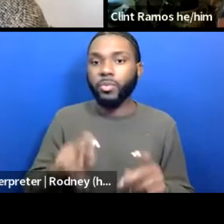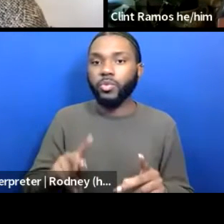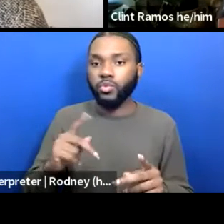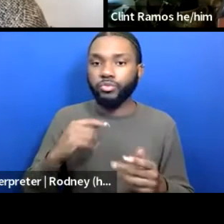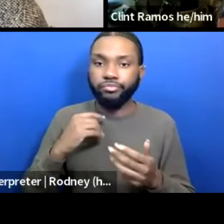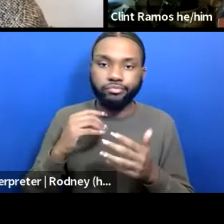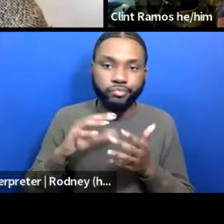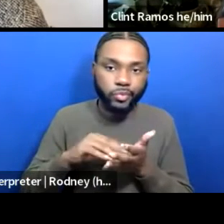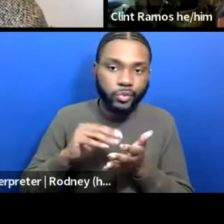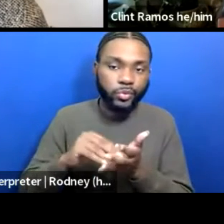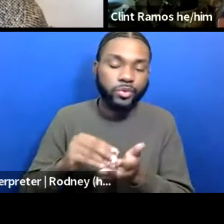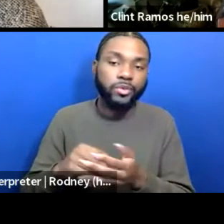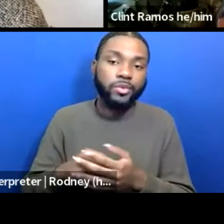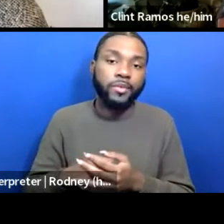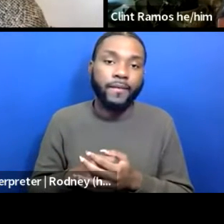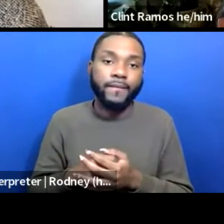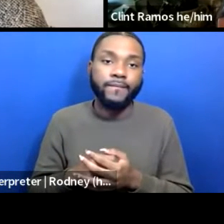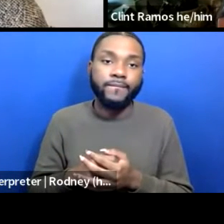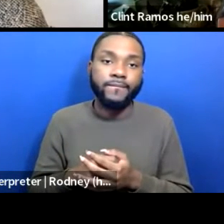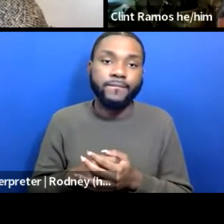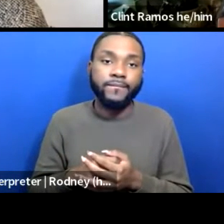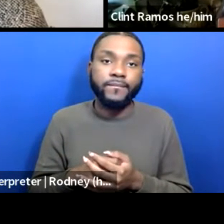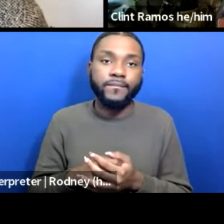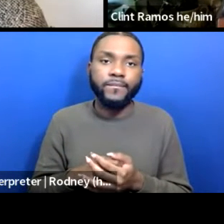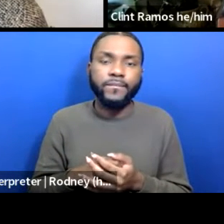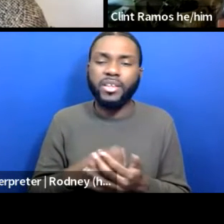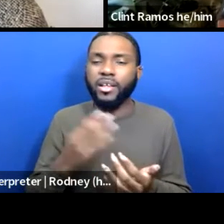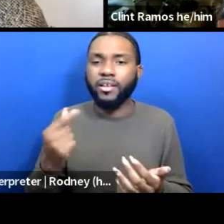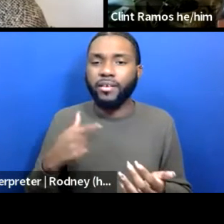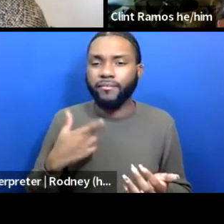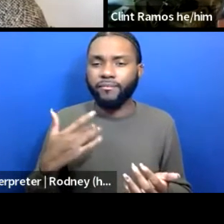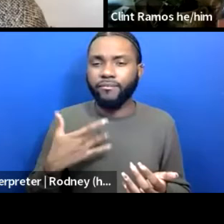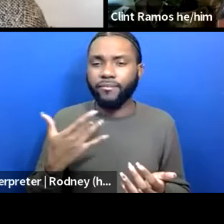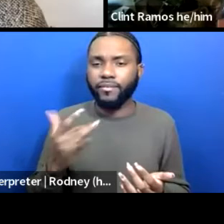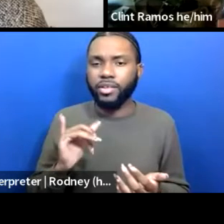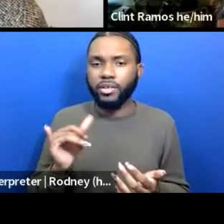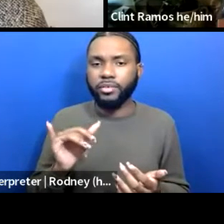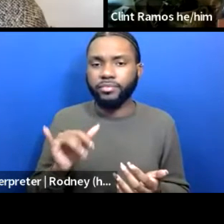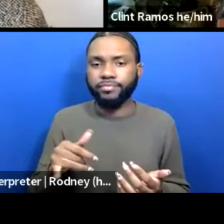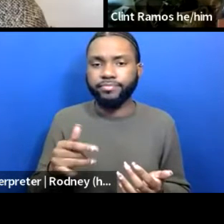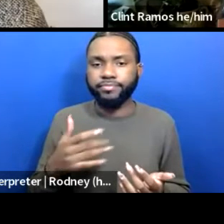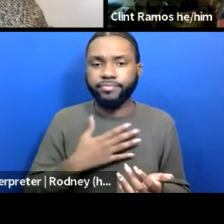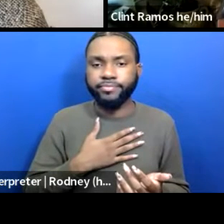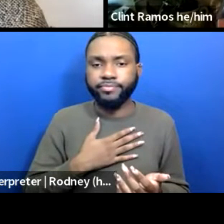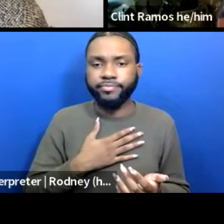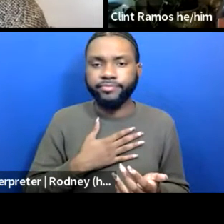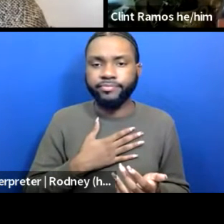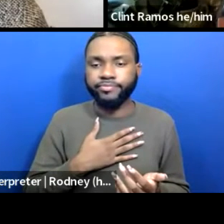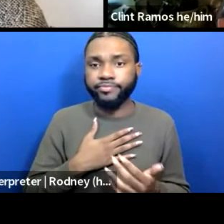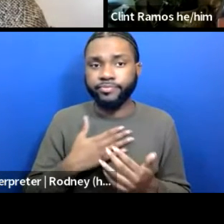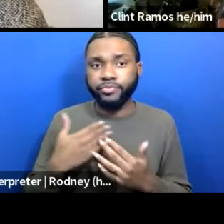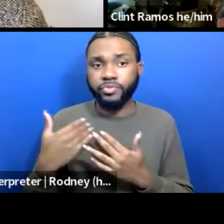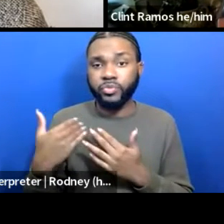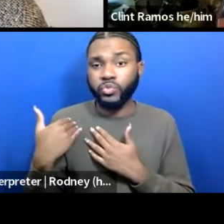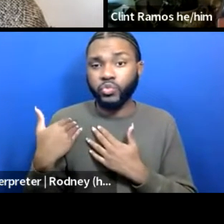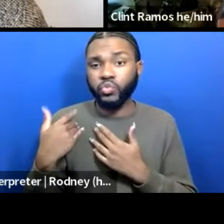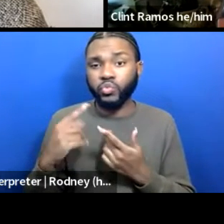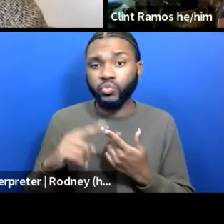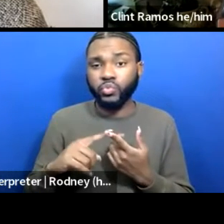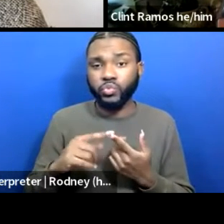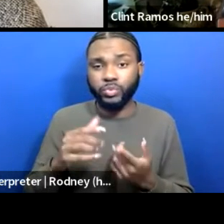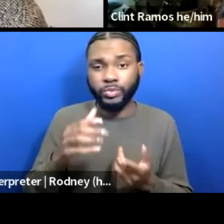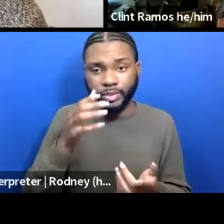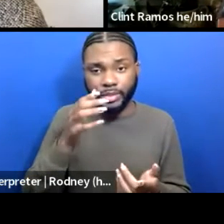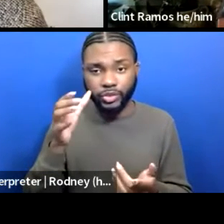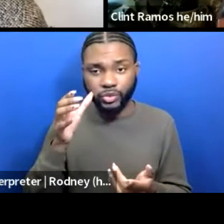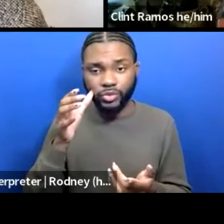And I just feel like it's my duty to hear these voices,